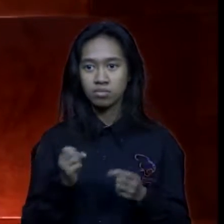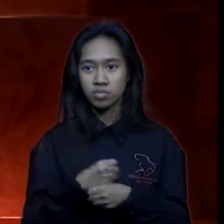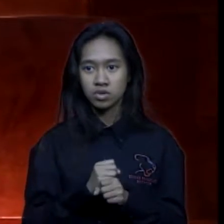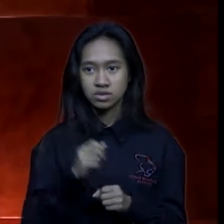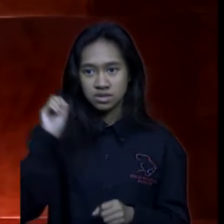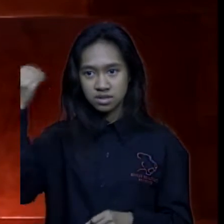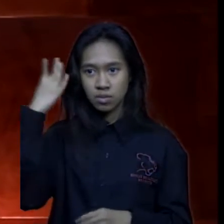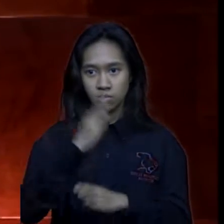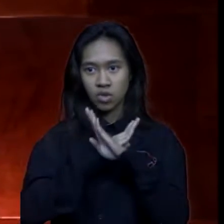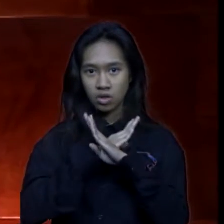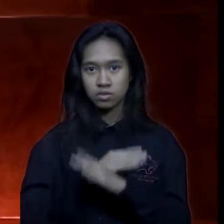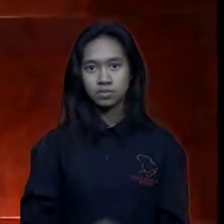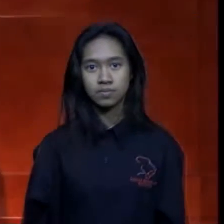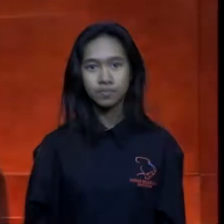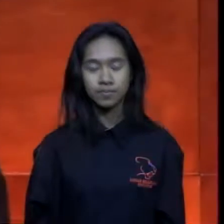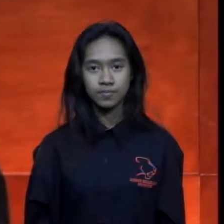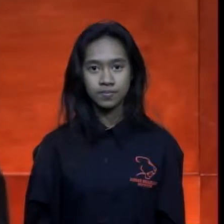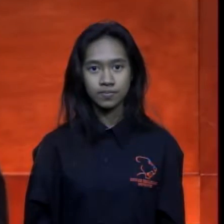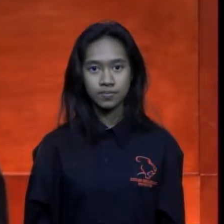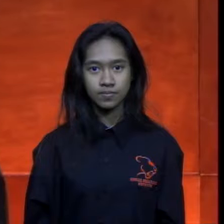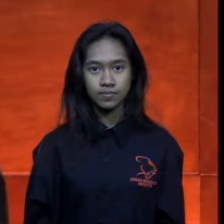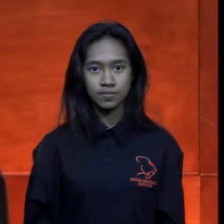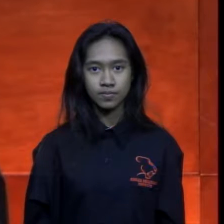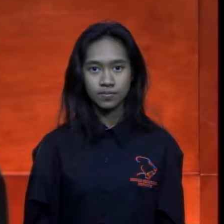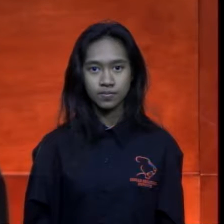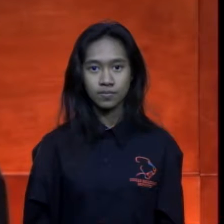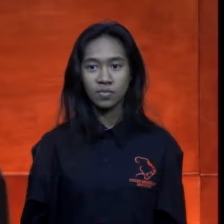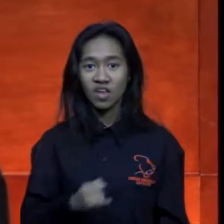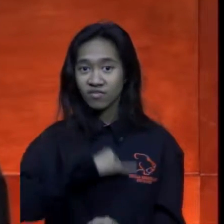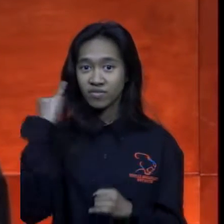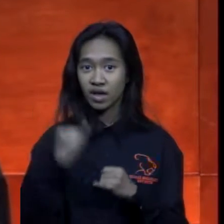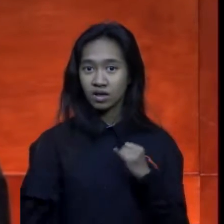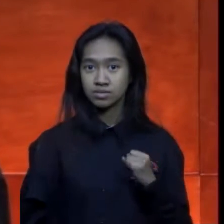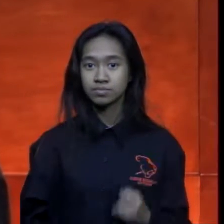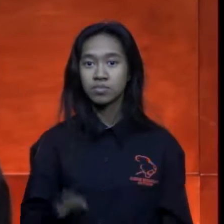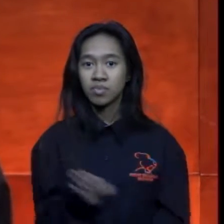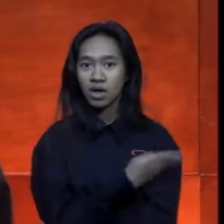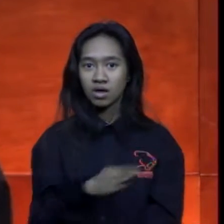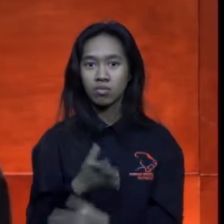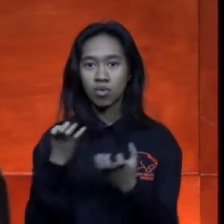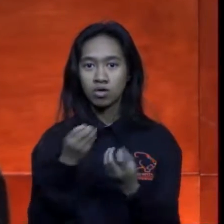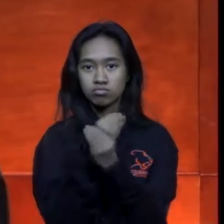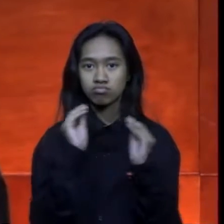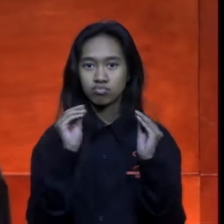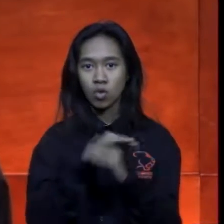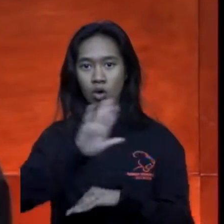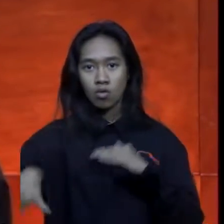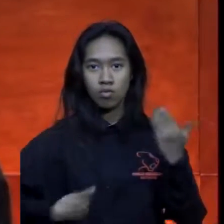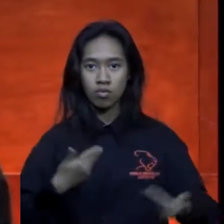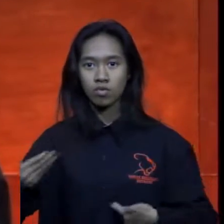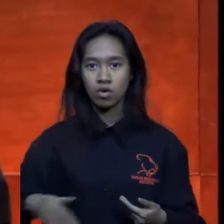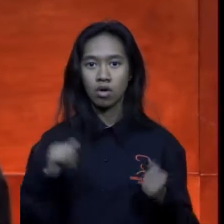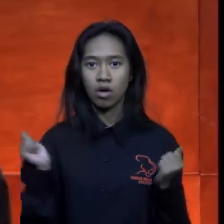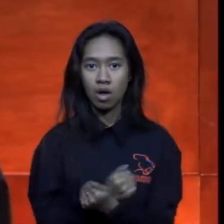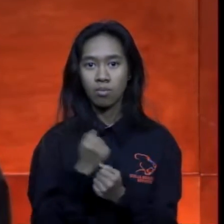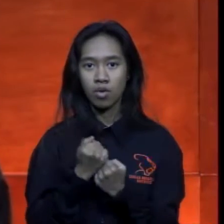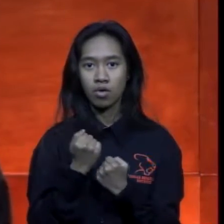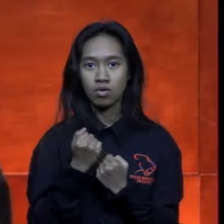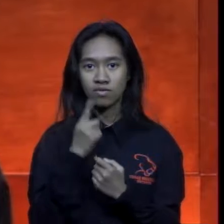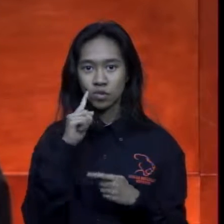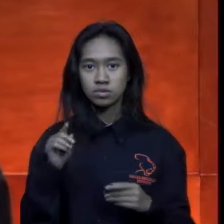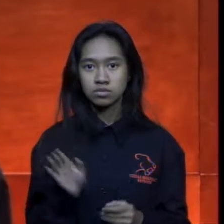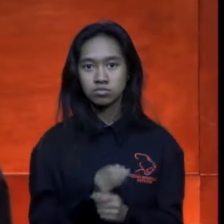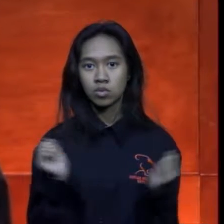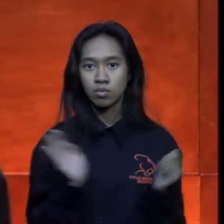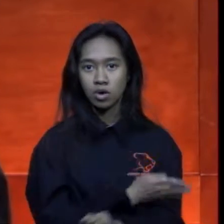and finally the band wants everyone to come support the cougar band and the winter guard this